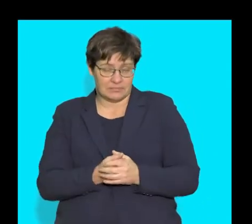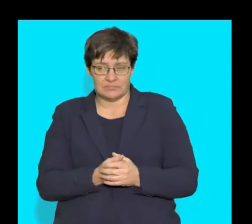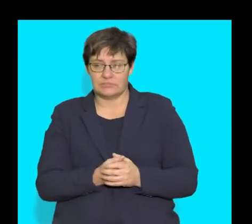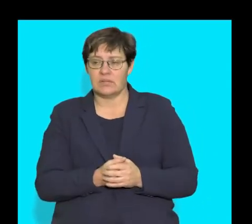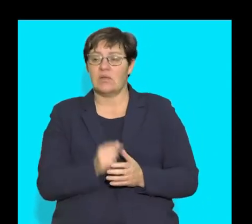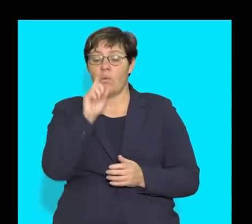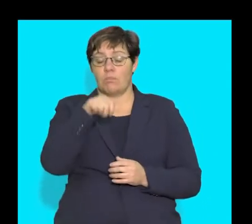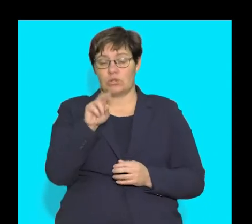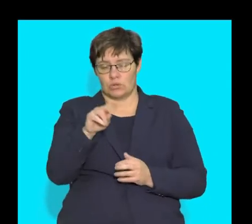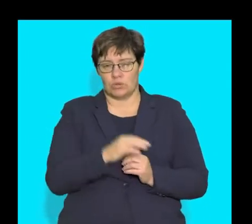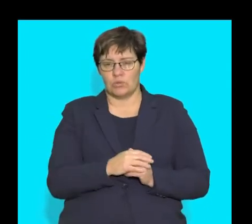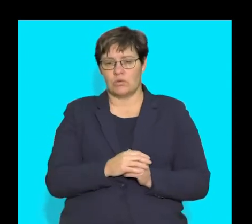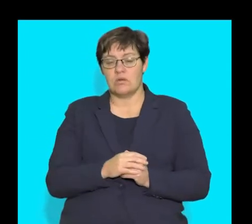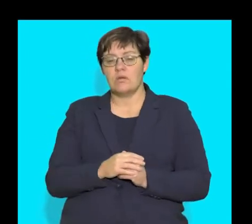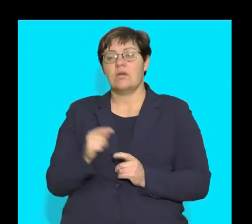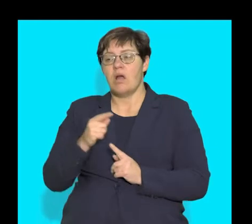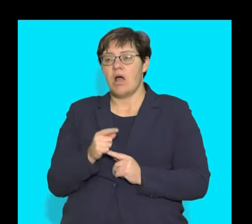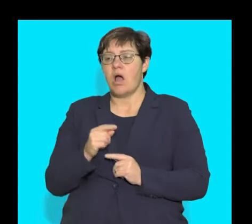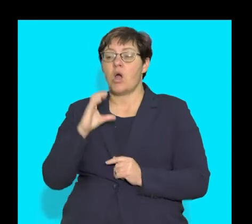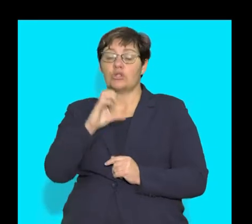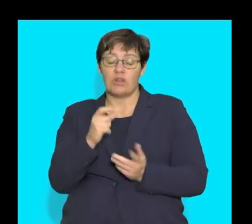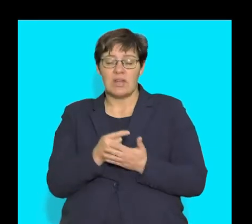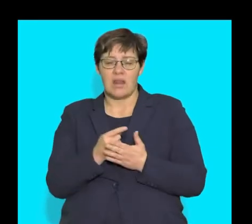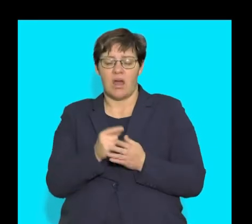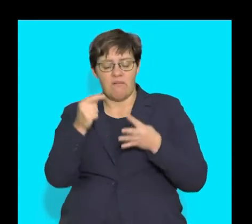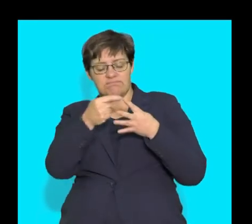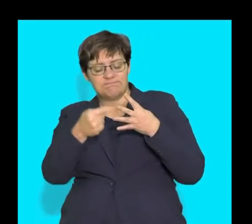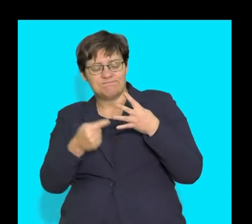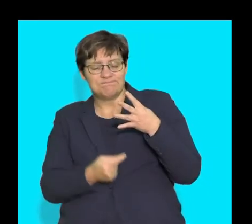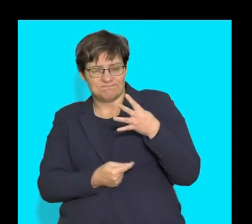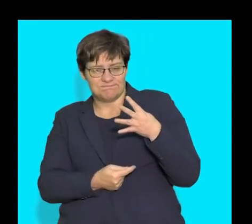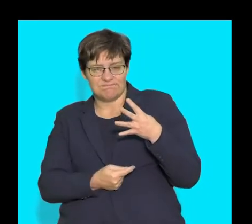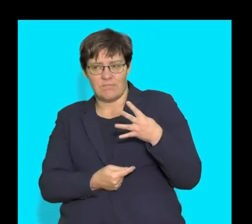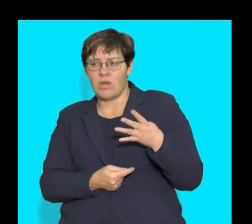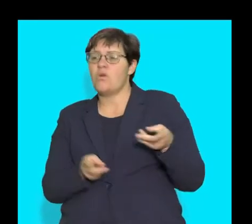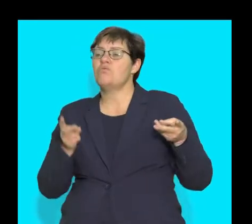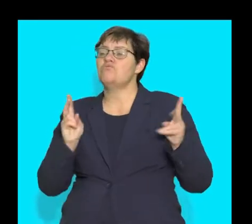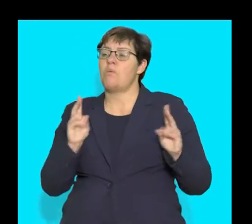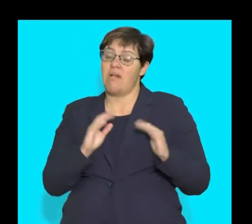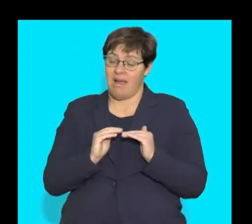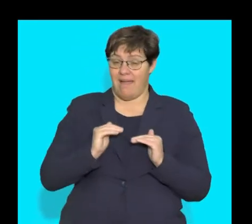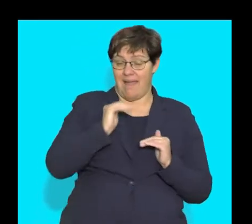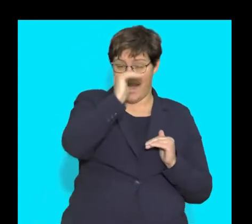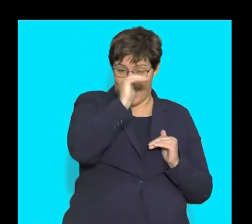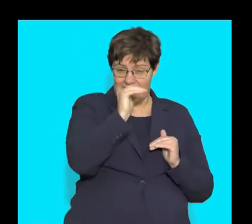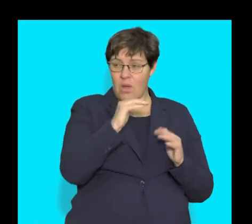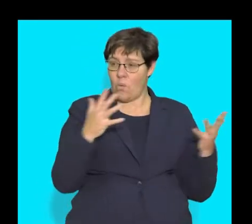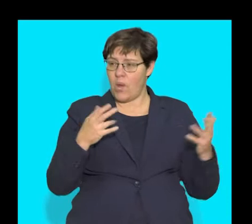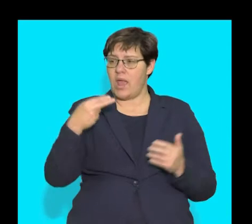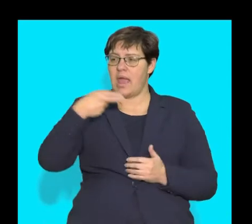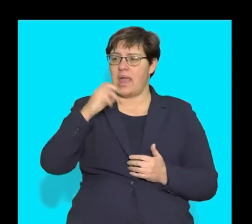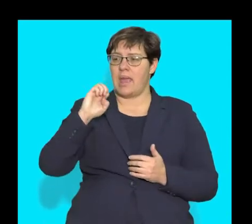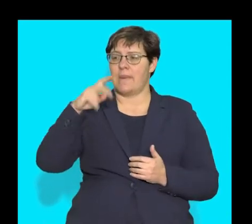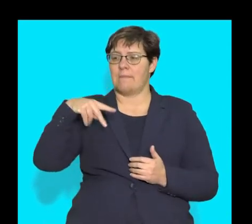break. The question reads, the concentration of which of the following substances are normally higher